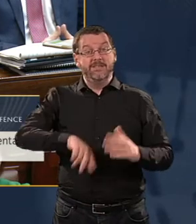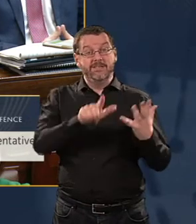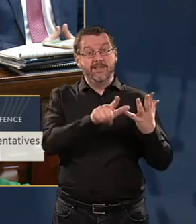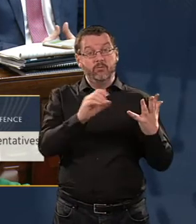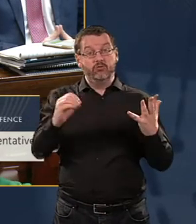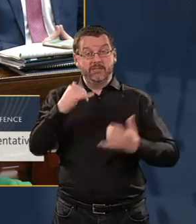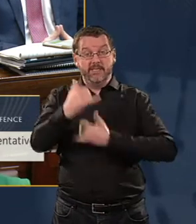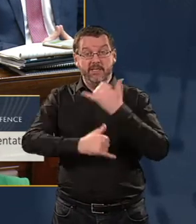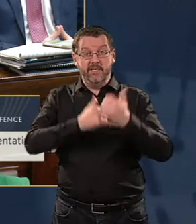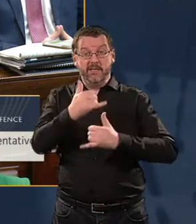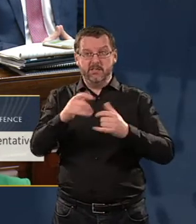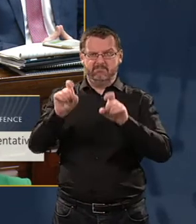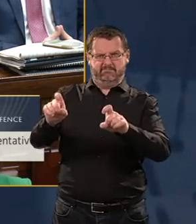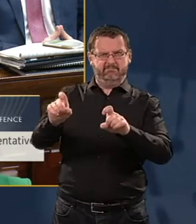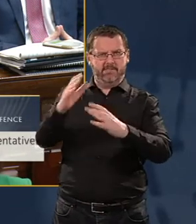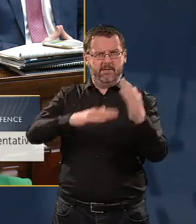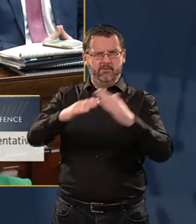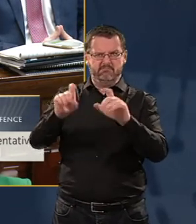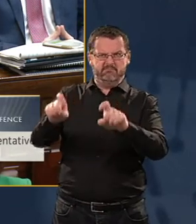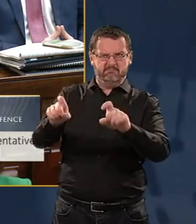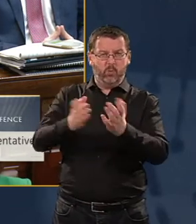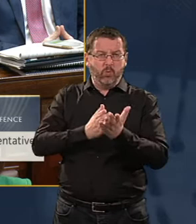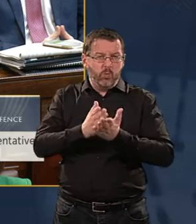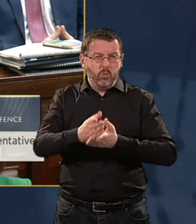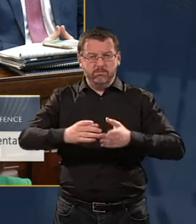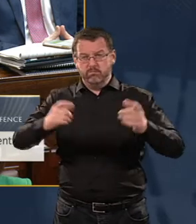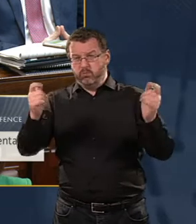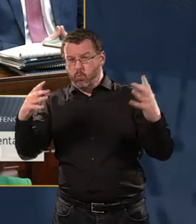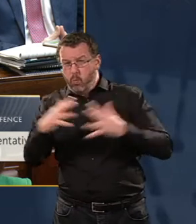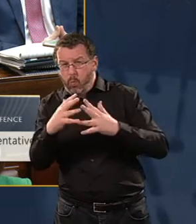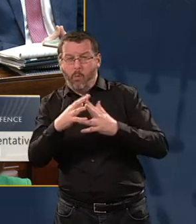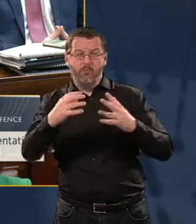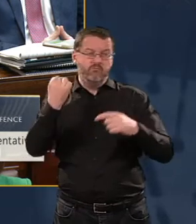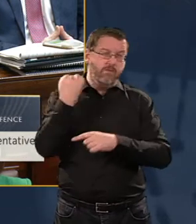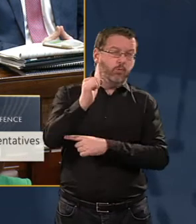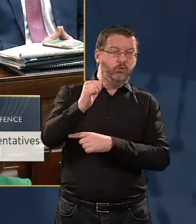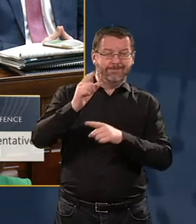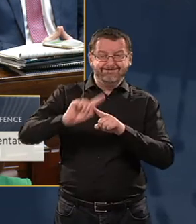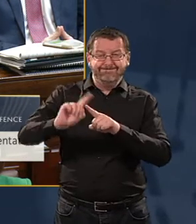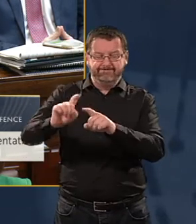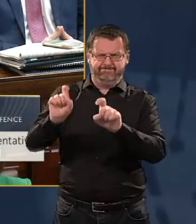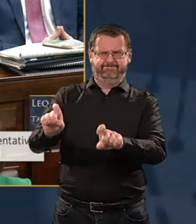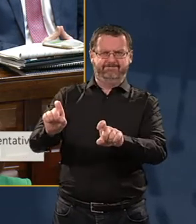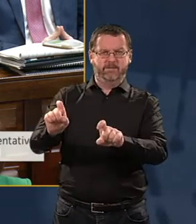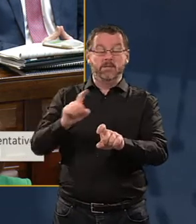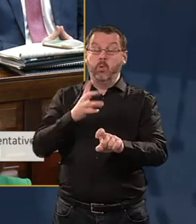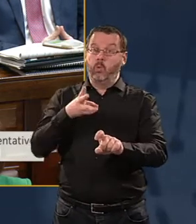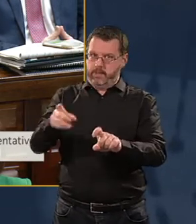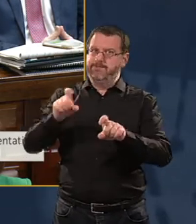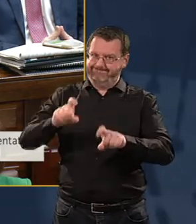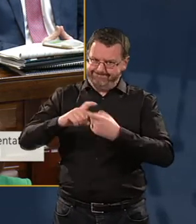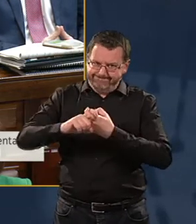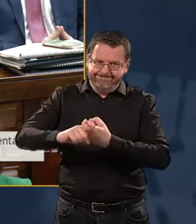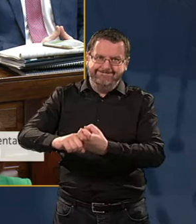survived war, has survived rebellions and revolutions, and it will survive this. But the Irish people and the wider Catholic